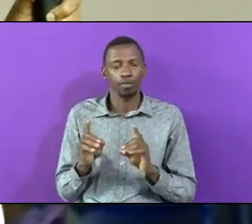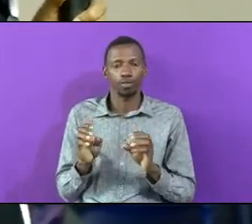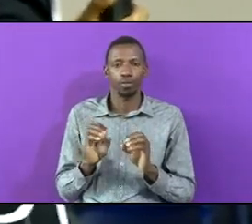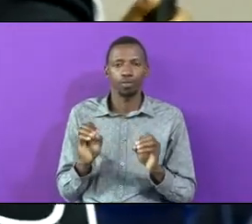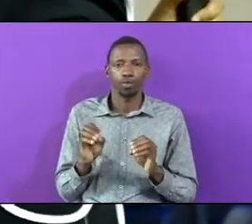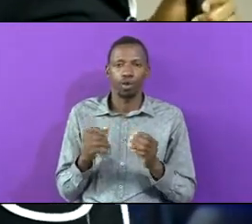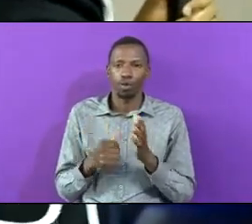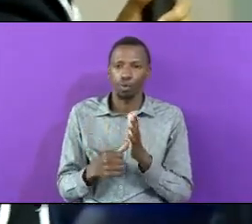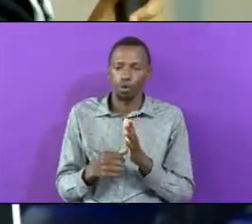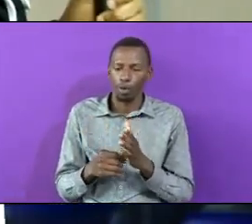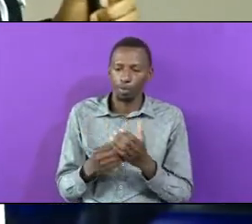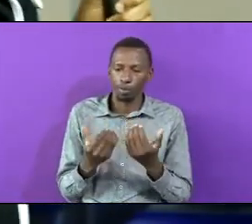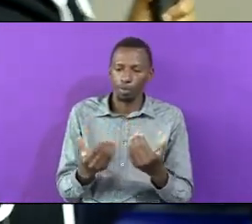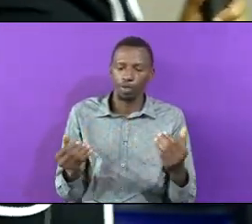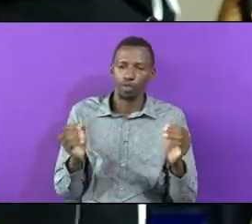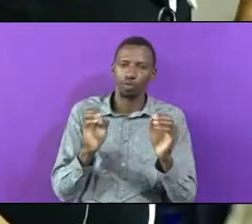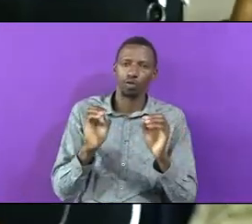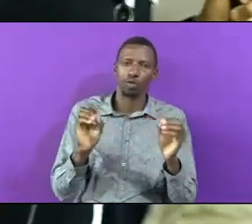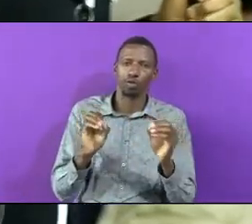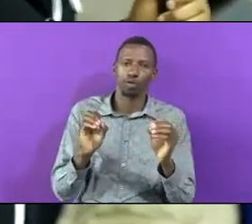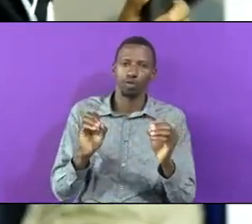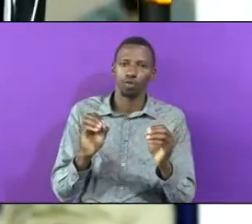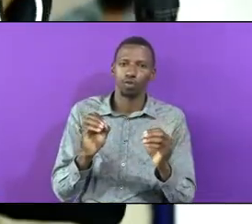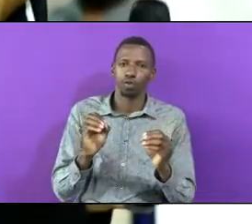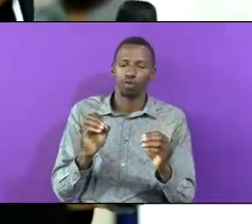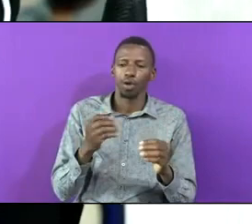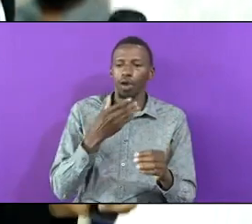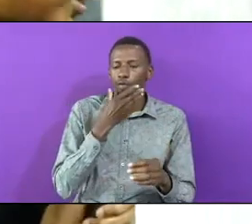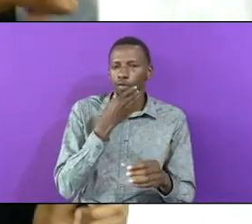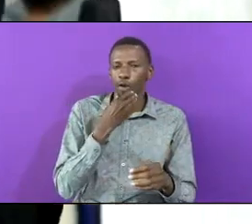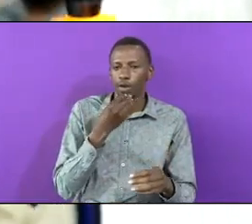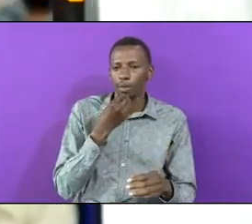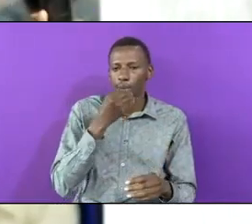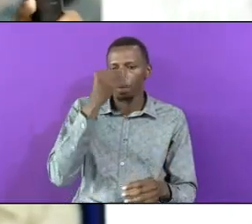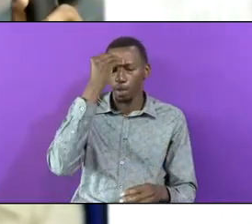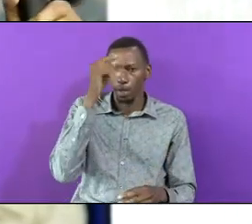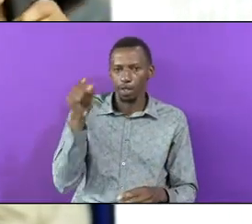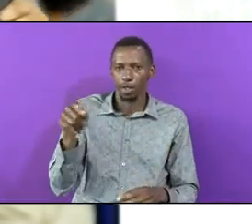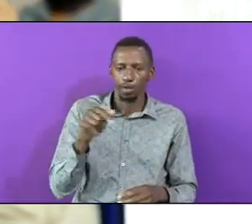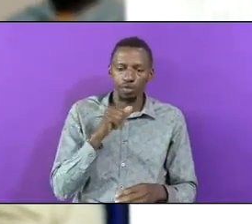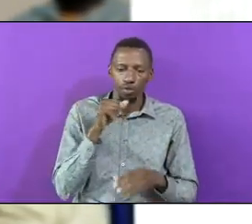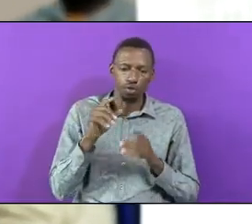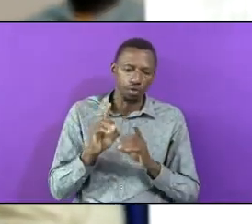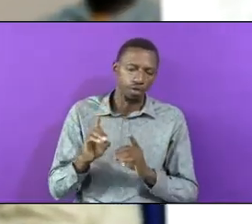Is That The Father Is Pretending Is Not A Disciple